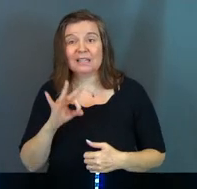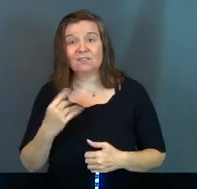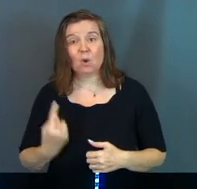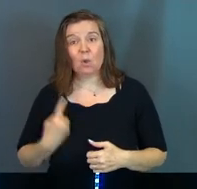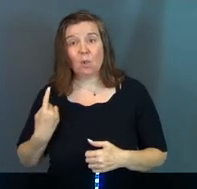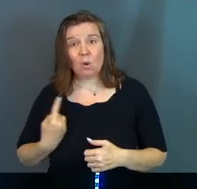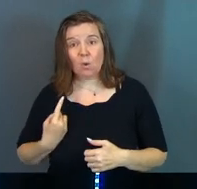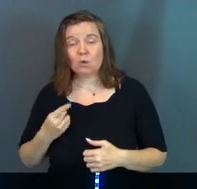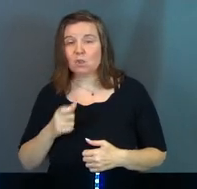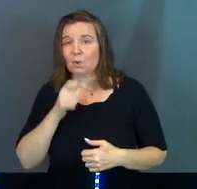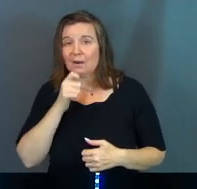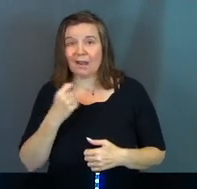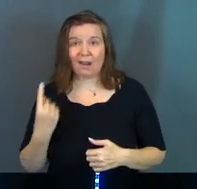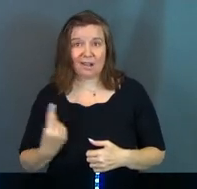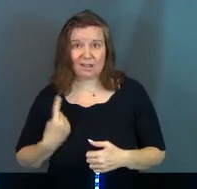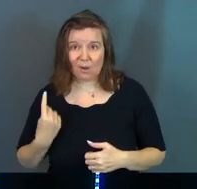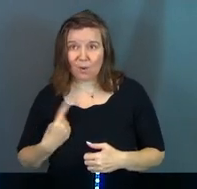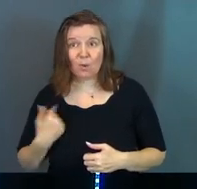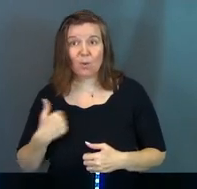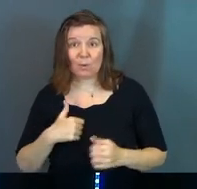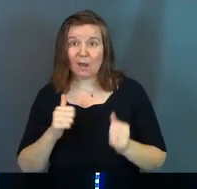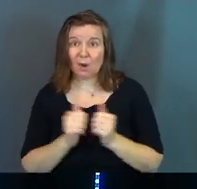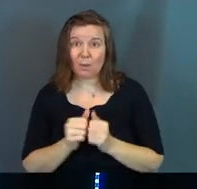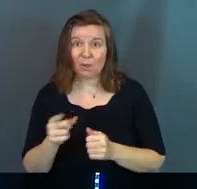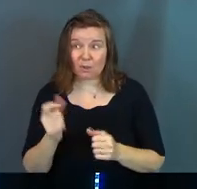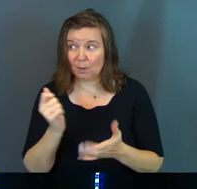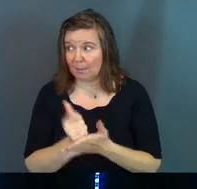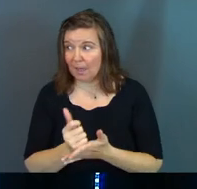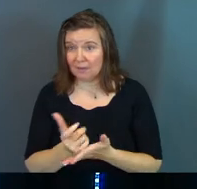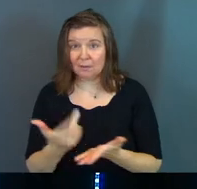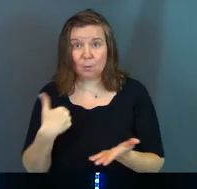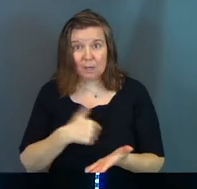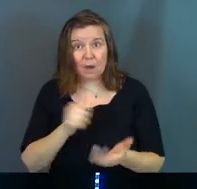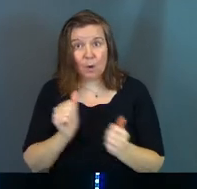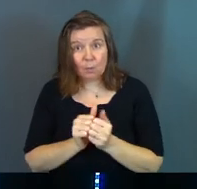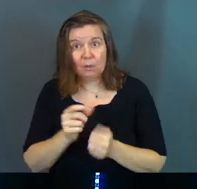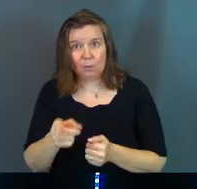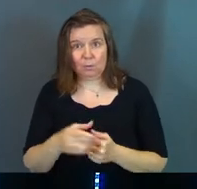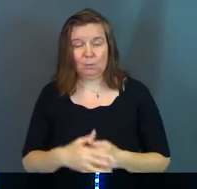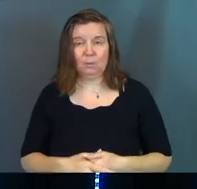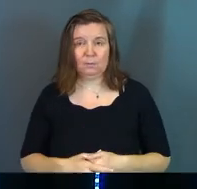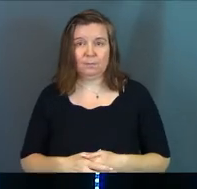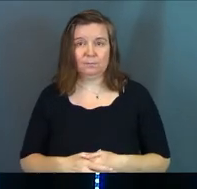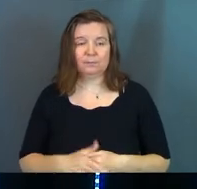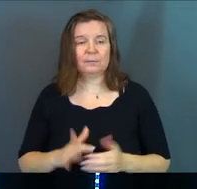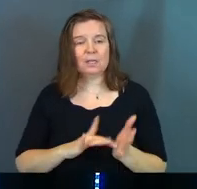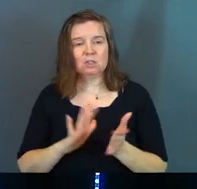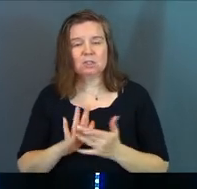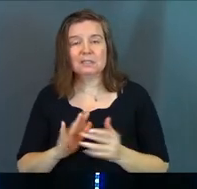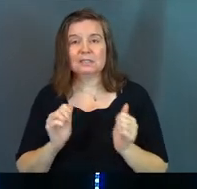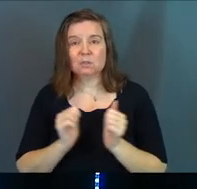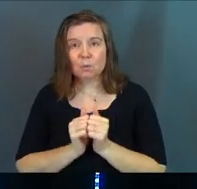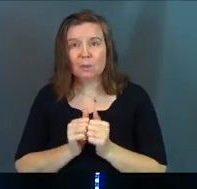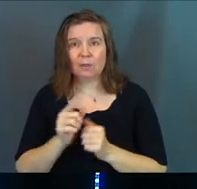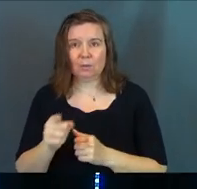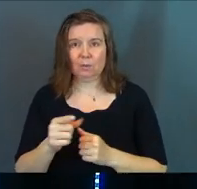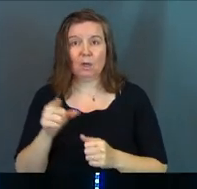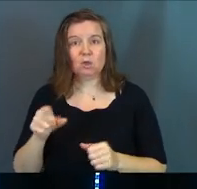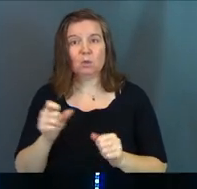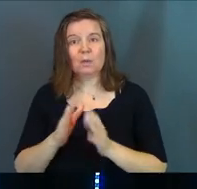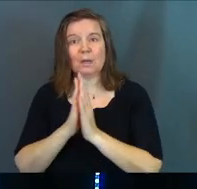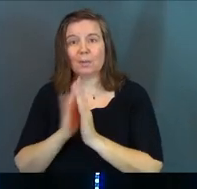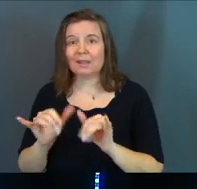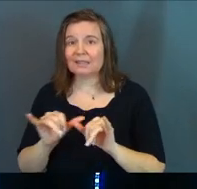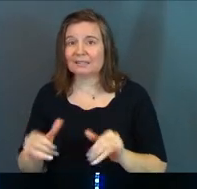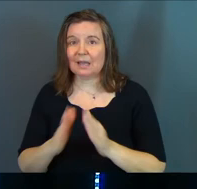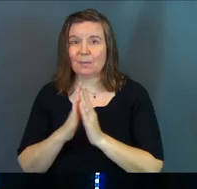if you're alone, you are not alone, and we're with you. Amen? We're with you. And Jesus is with you. And you can